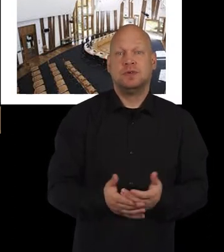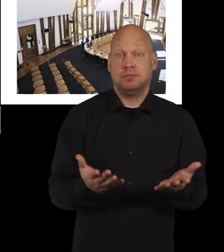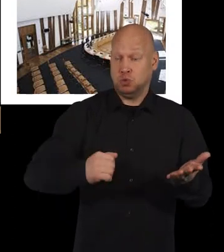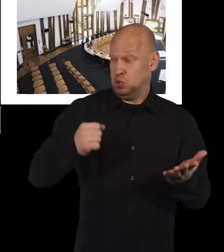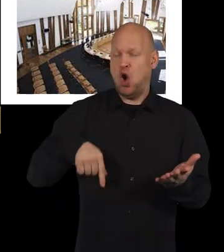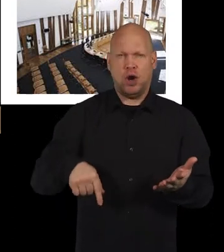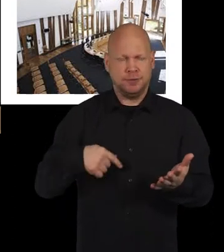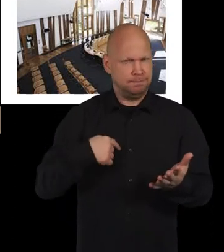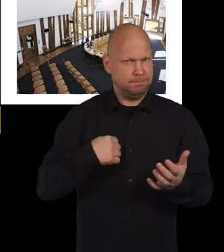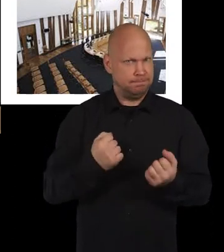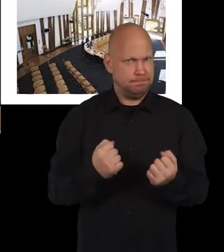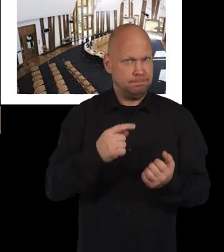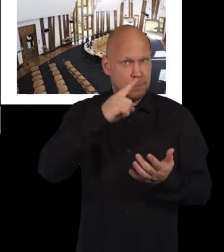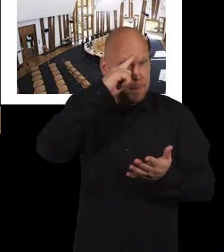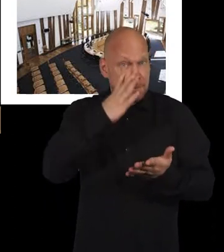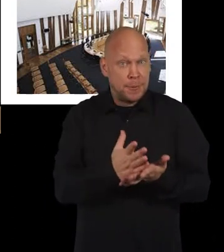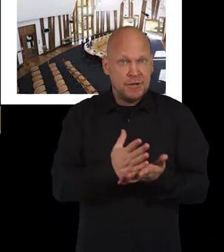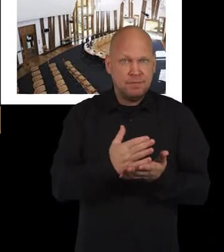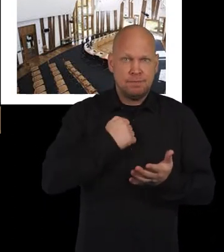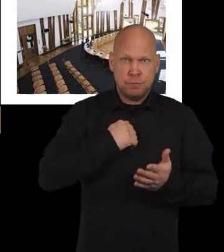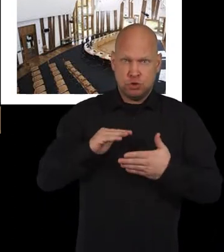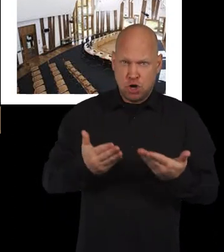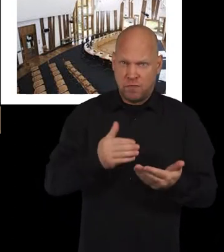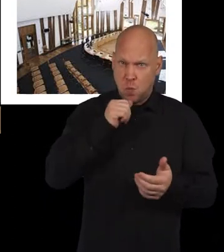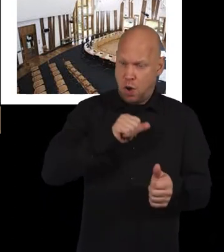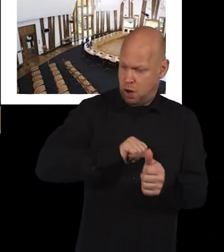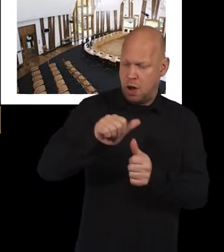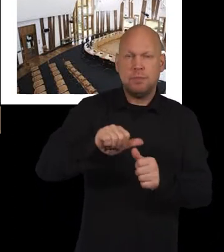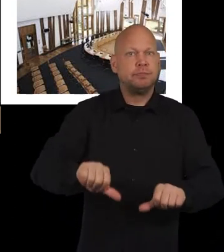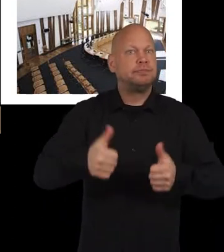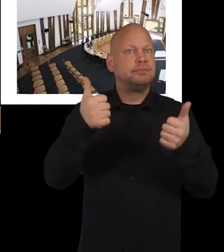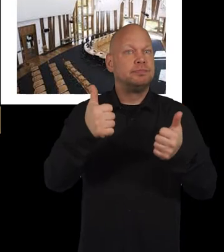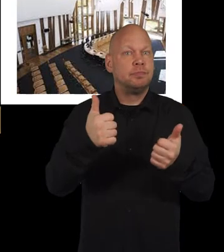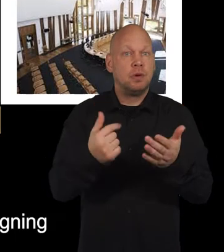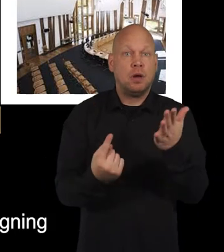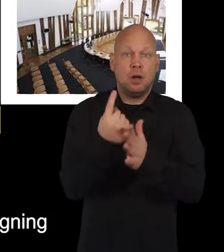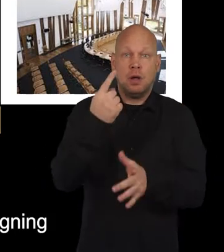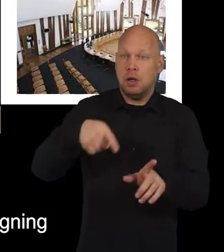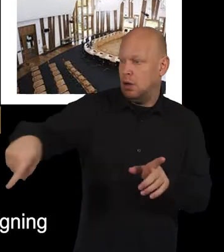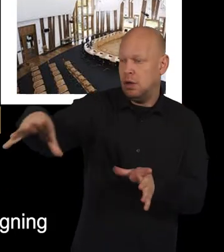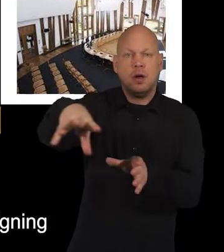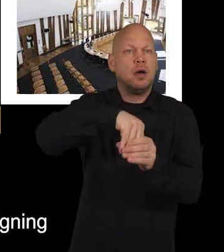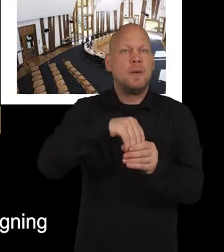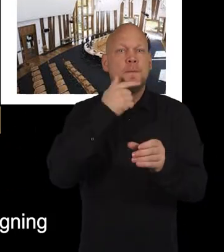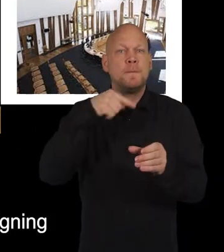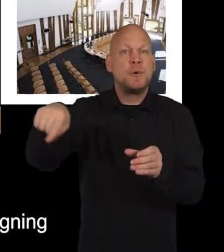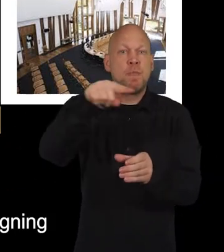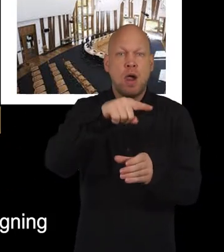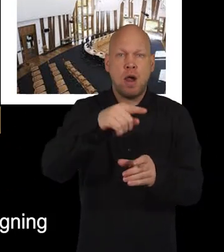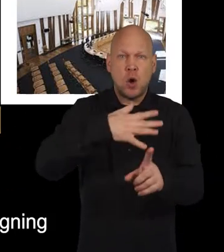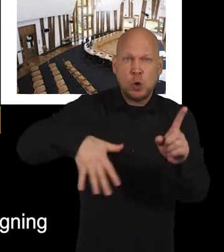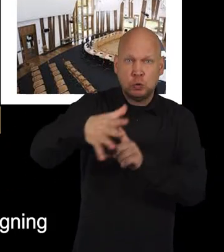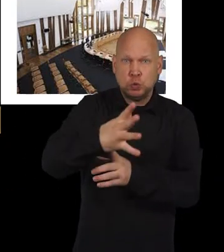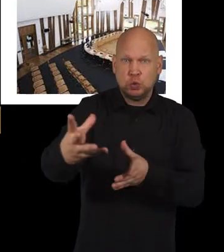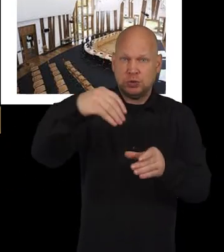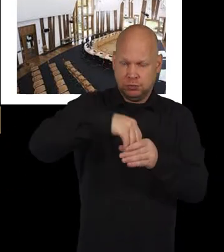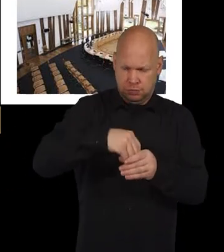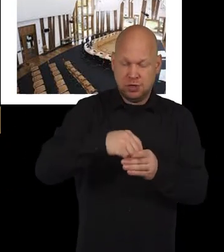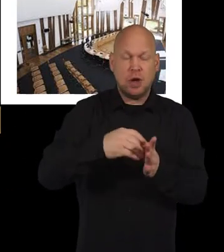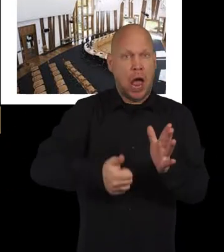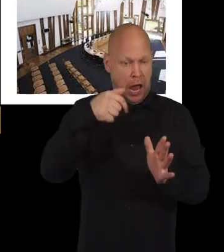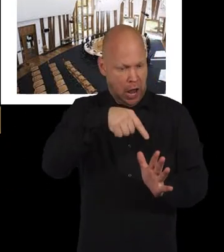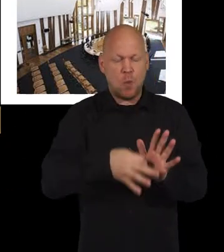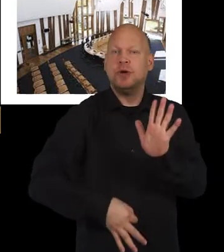In Scotland, we firmly believe that our services will be better and more effective if we involve people and communities in designing and